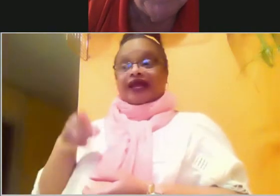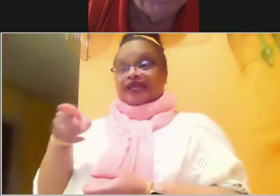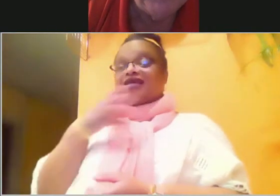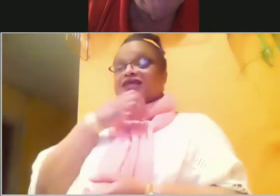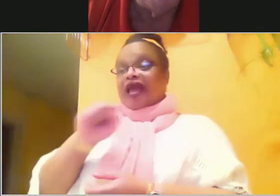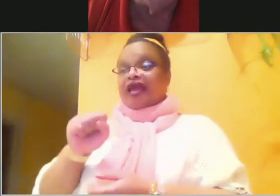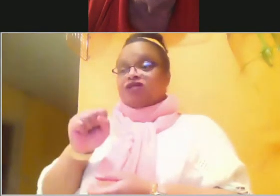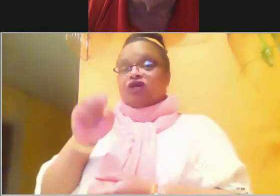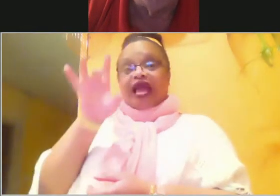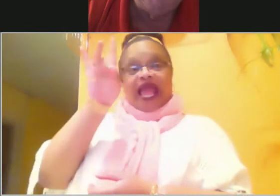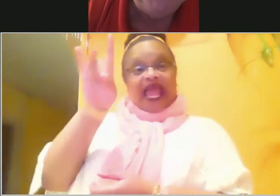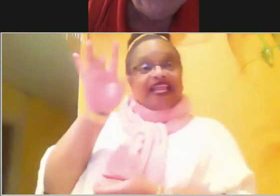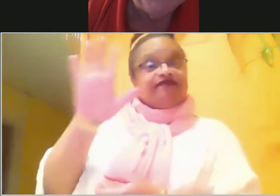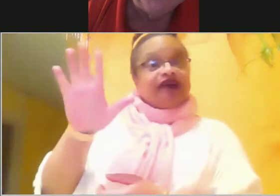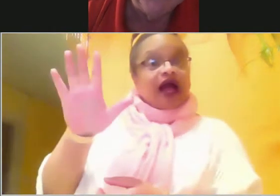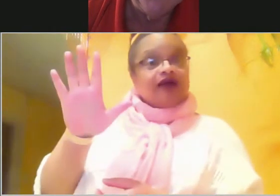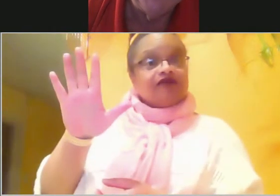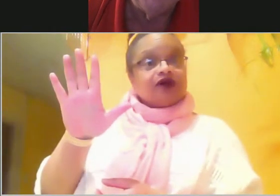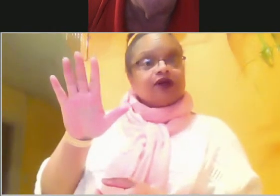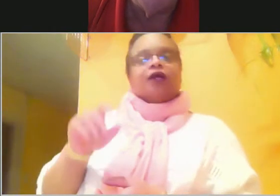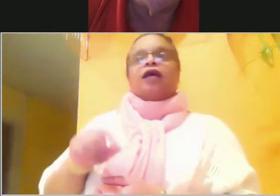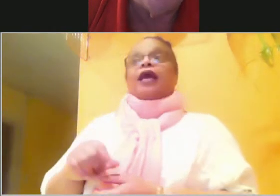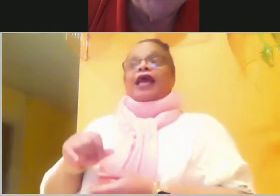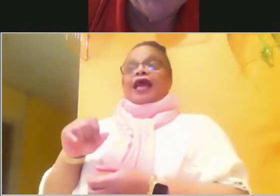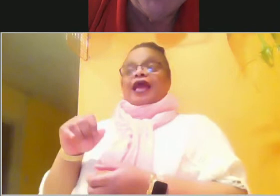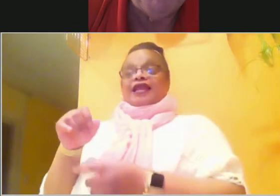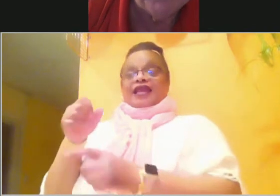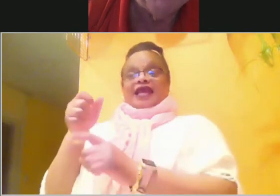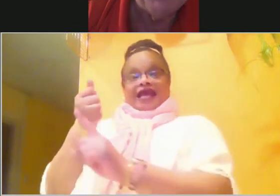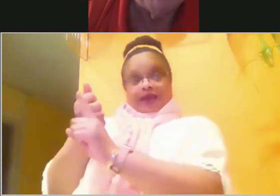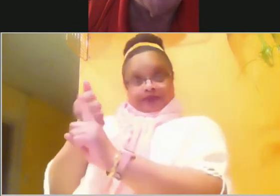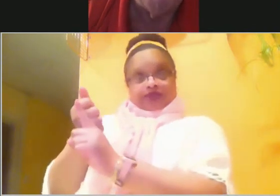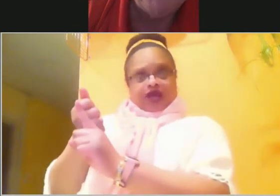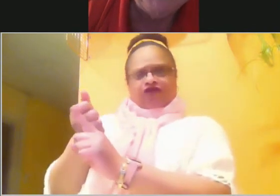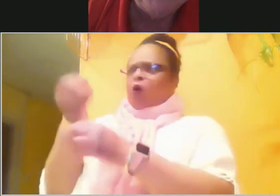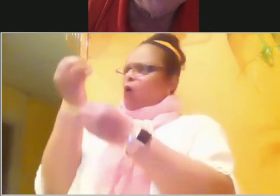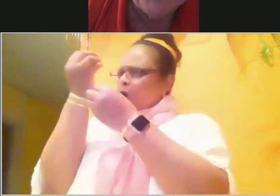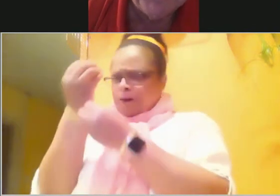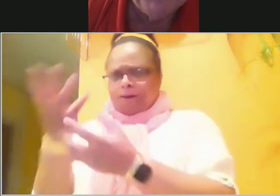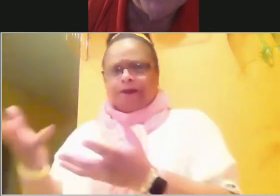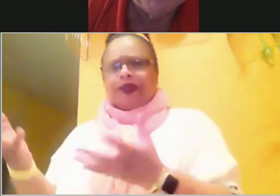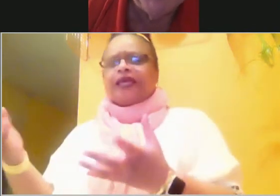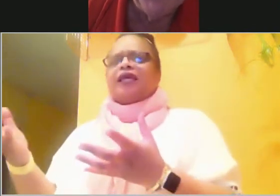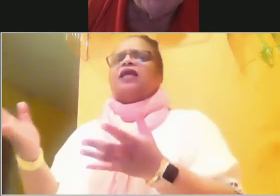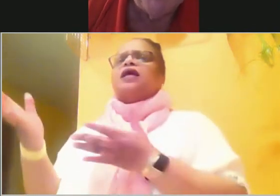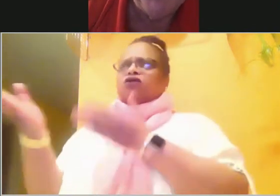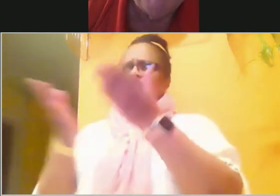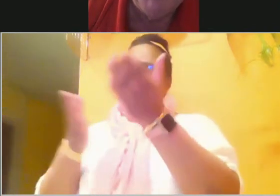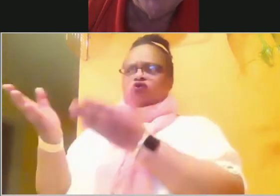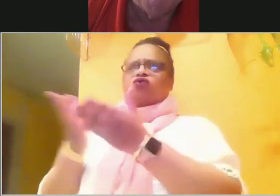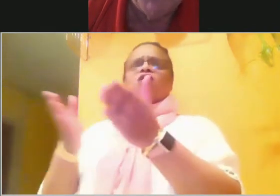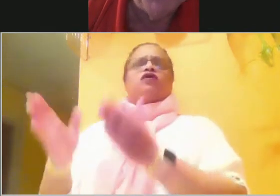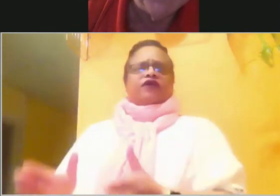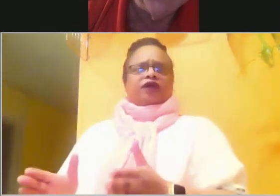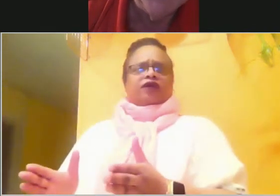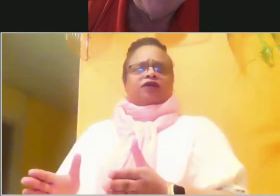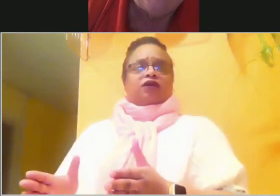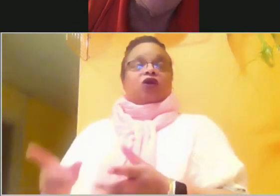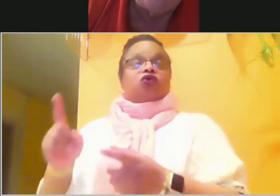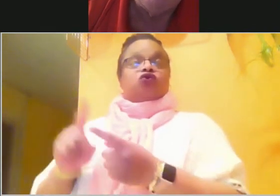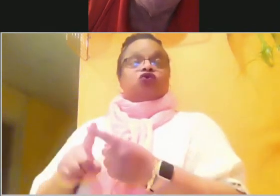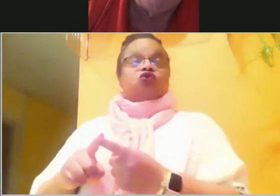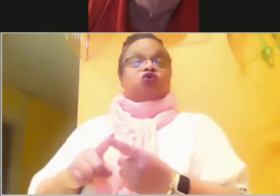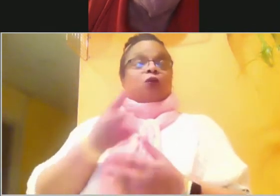Joshua, he was such an obedient. This is the reason why God picked him. He was an obedient servant to him and to Moses.